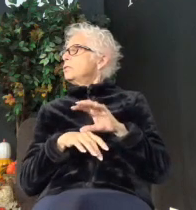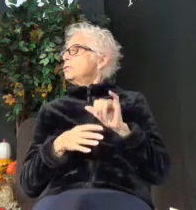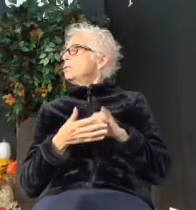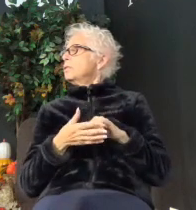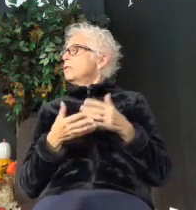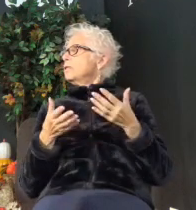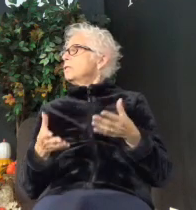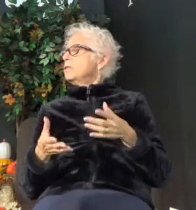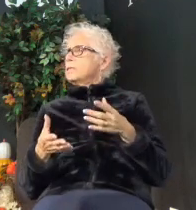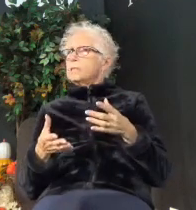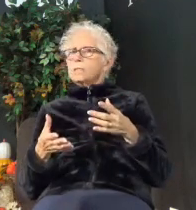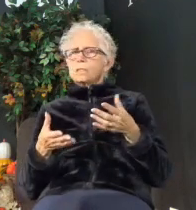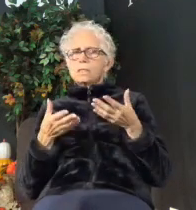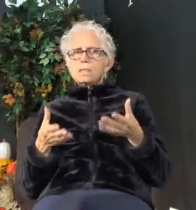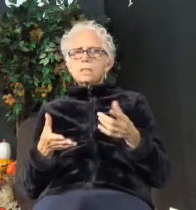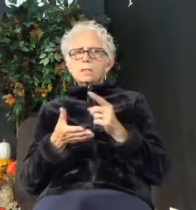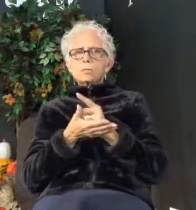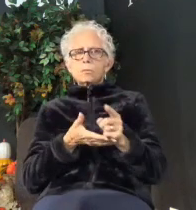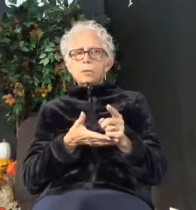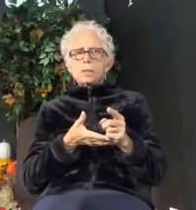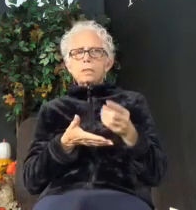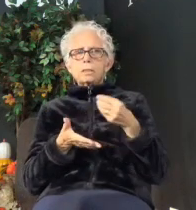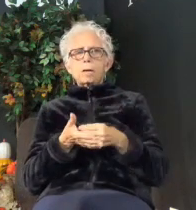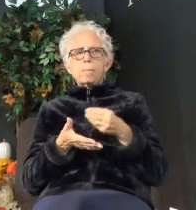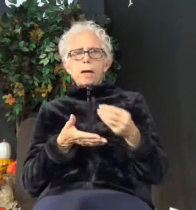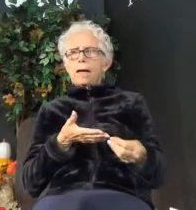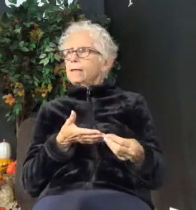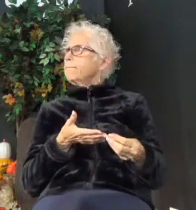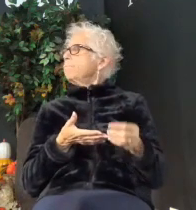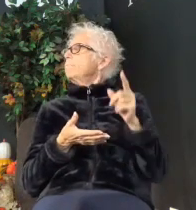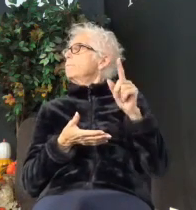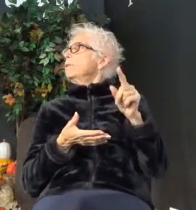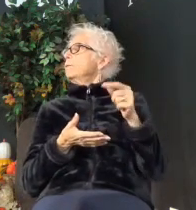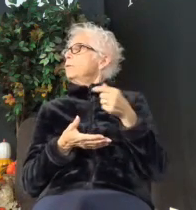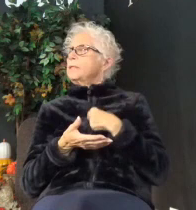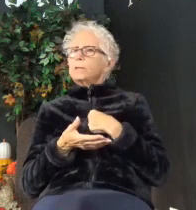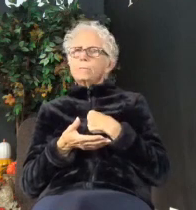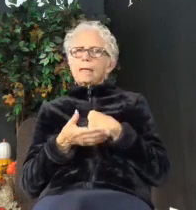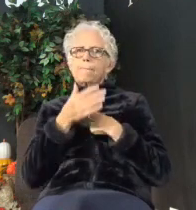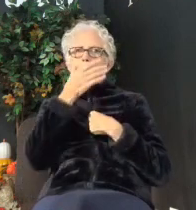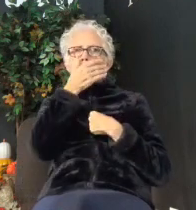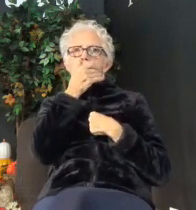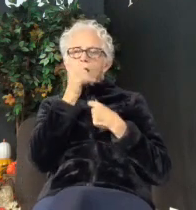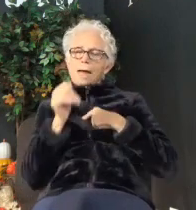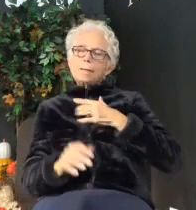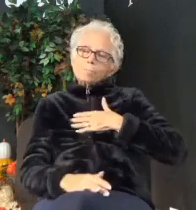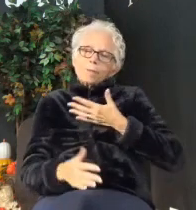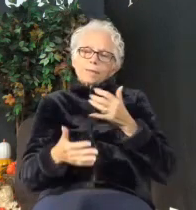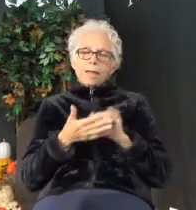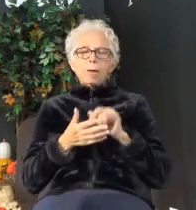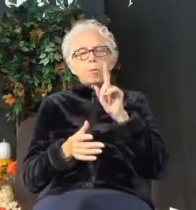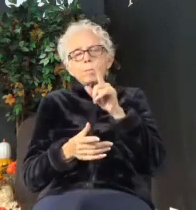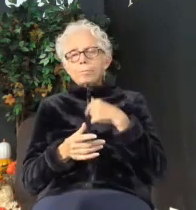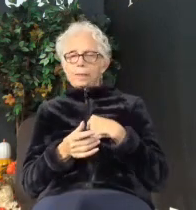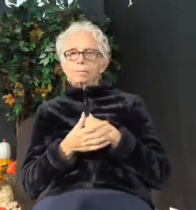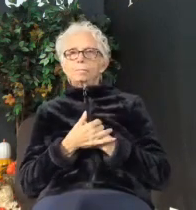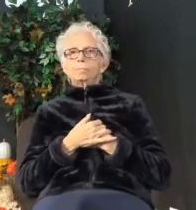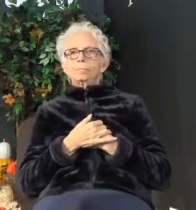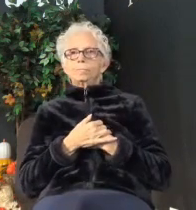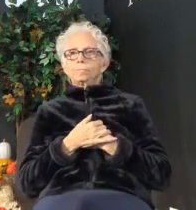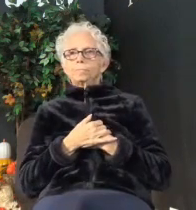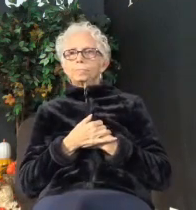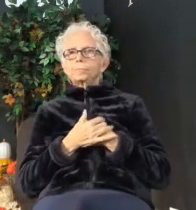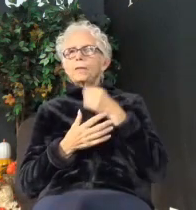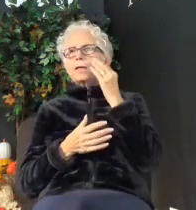this week's purchases. One of them is me. I admit it. One of them is me. You